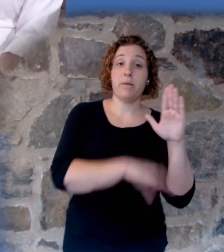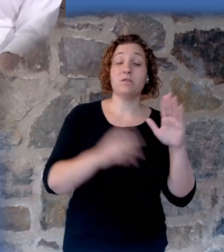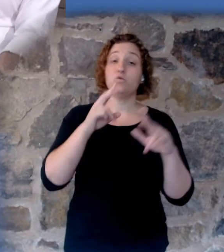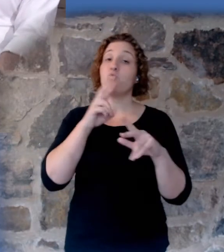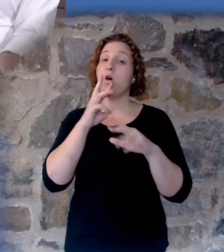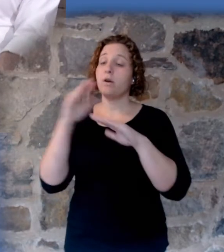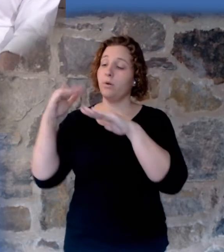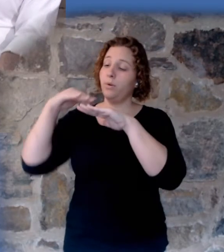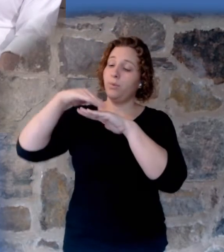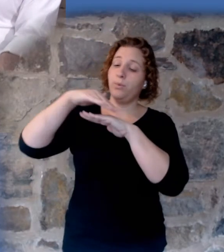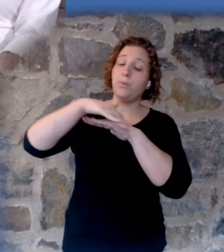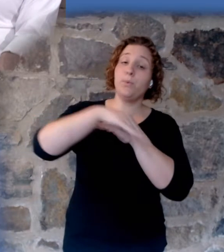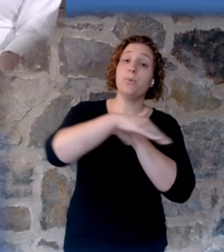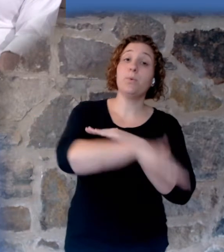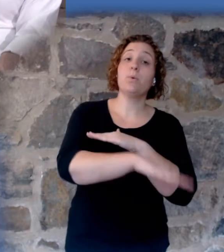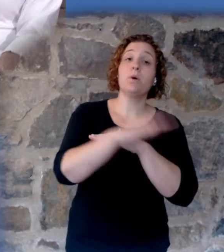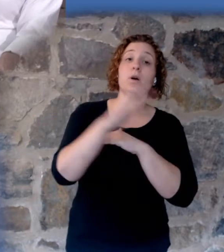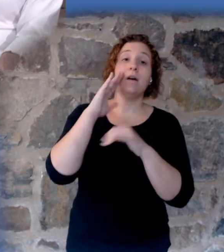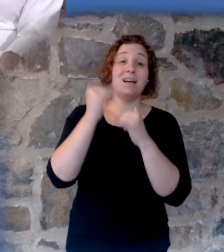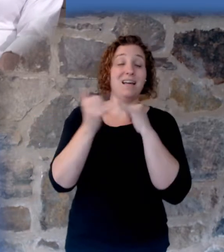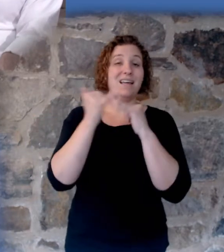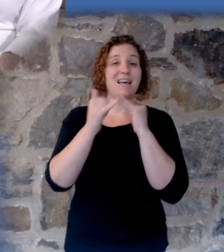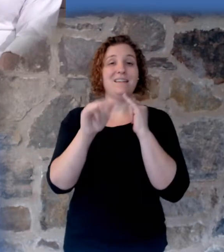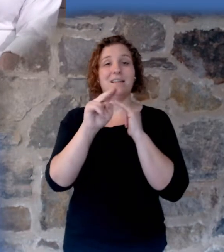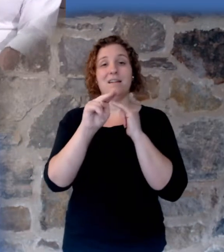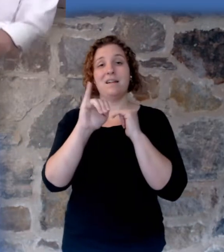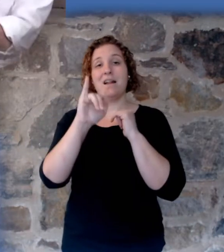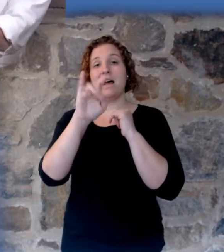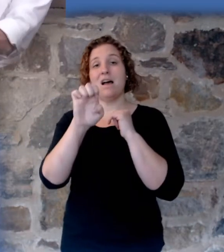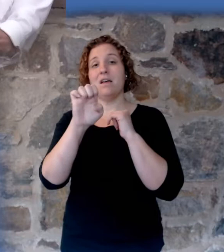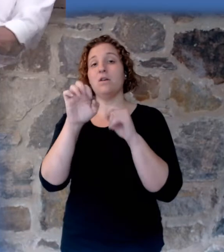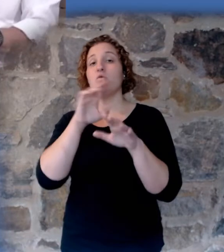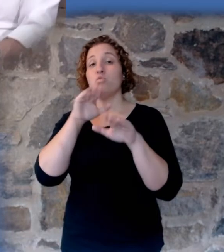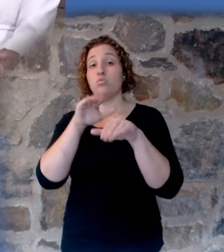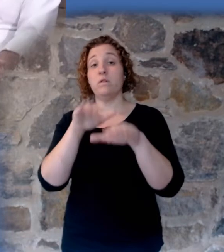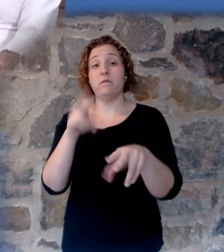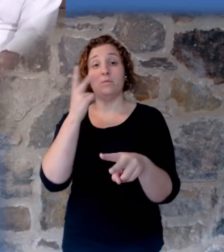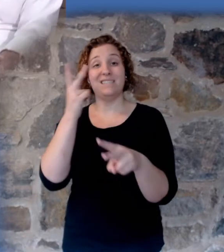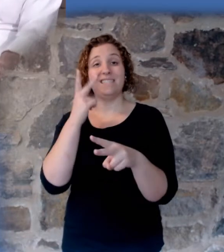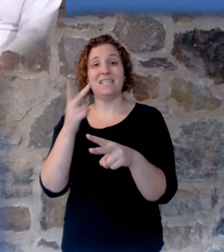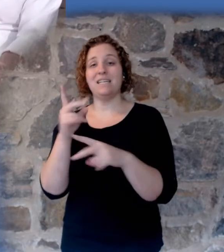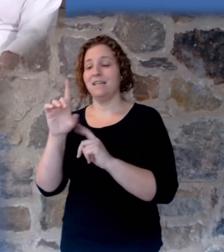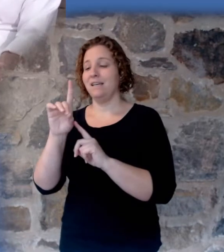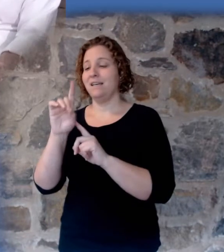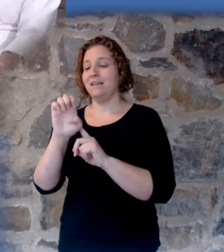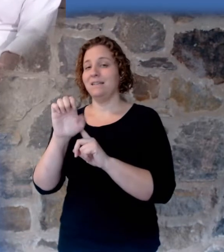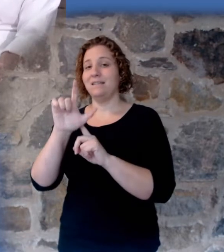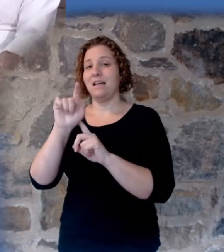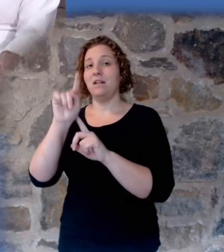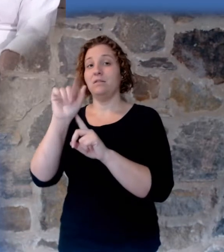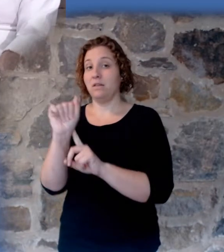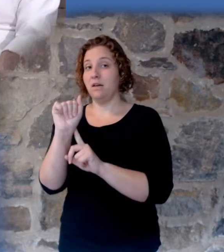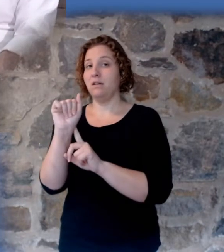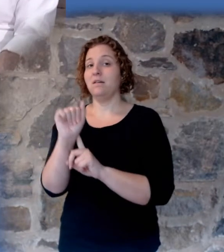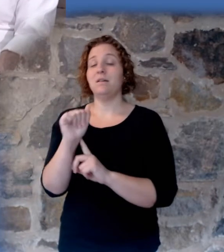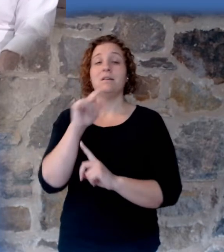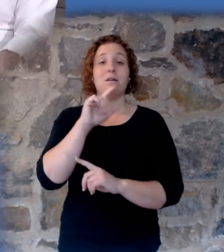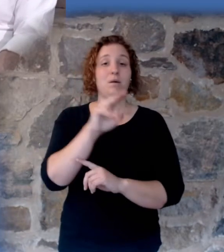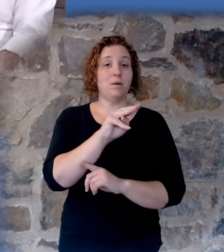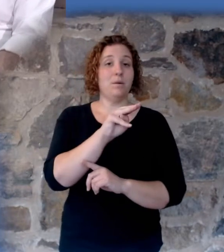At the end of the Nile River, you will find the Nile River Delta. At the end of the Mississippi, you'll find the Mississippi River